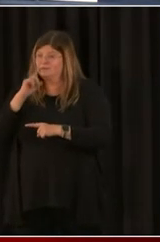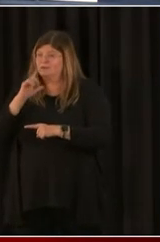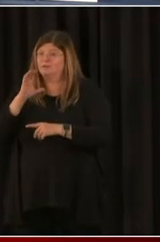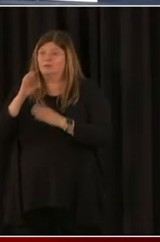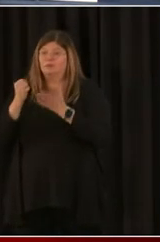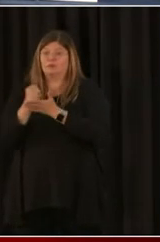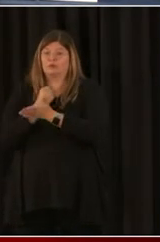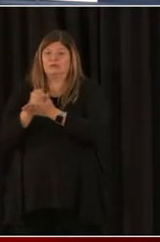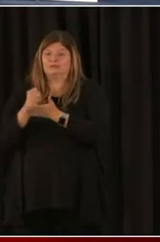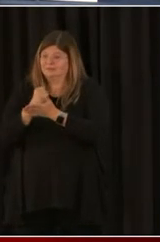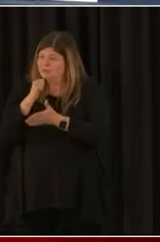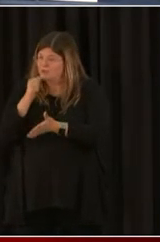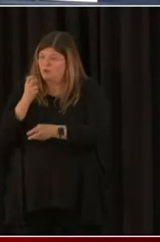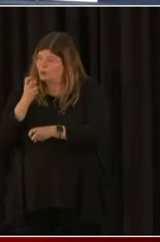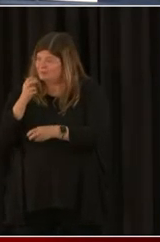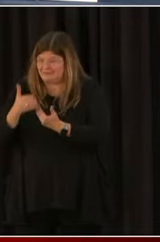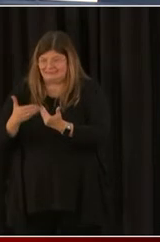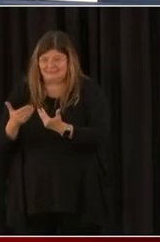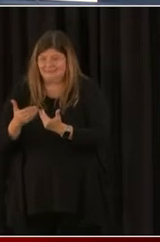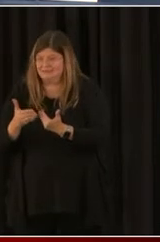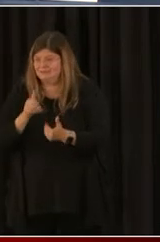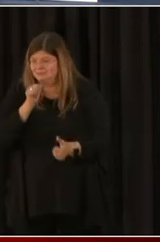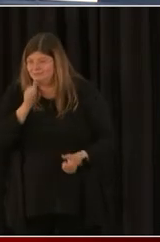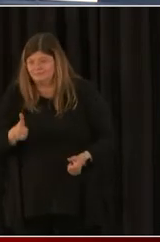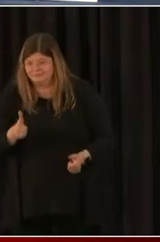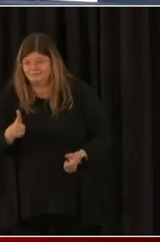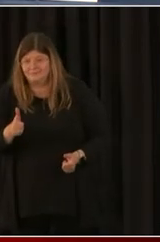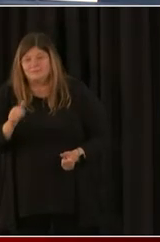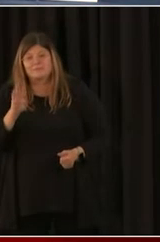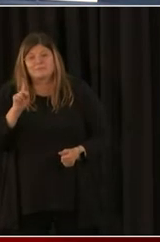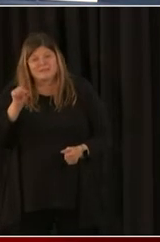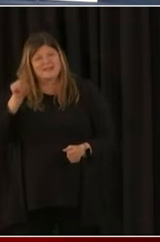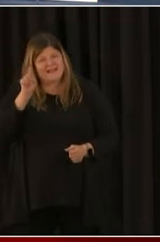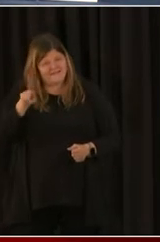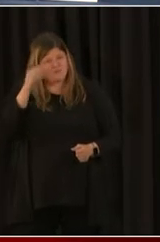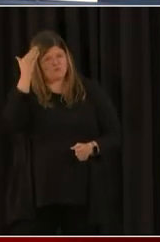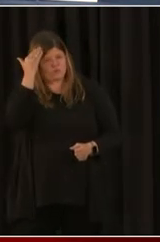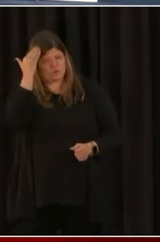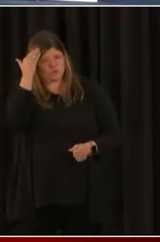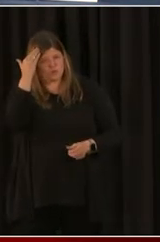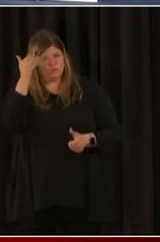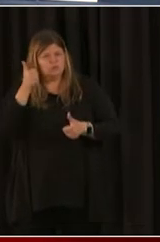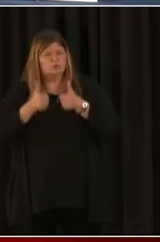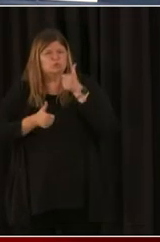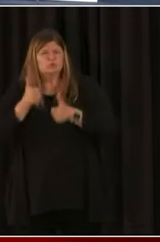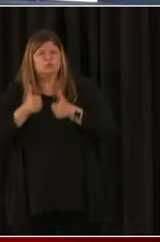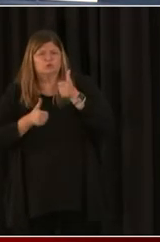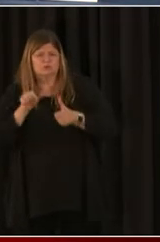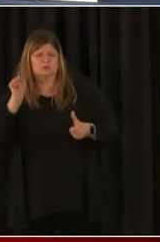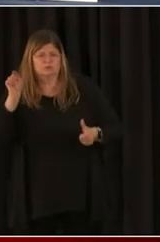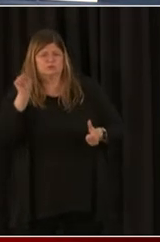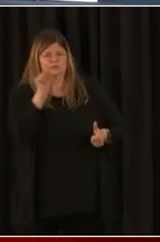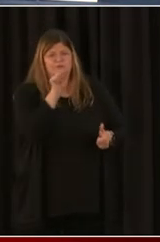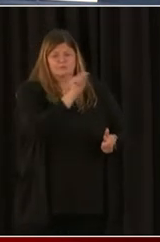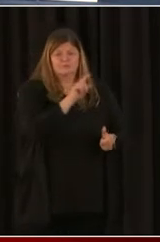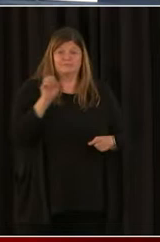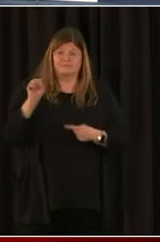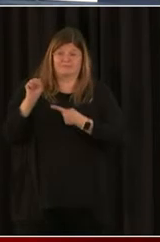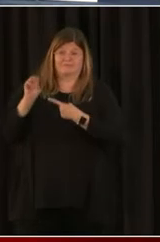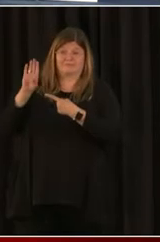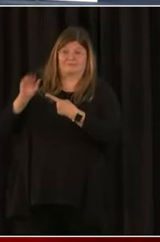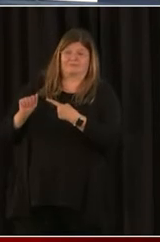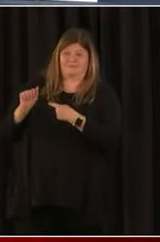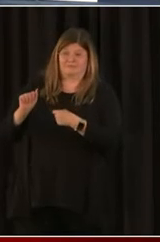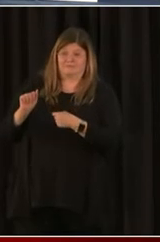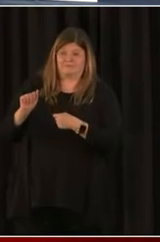is, we want to make sure that you know where to go for help. The SBA has a hotline that is on their website.